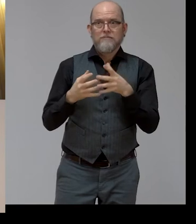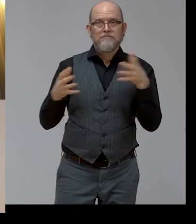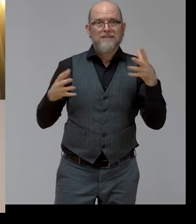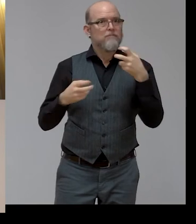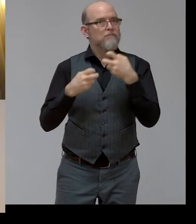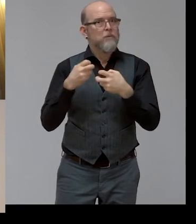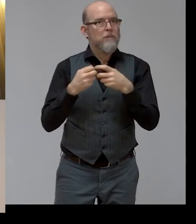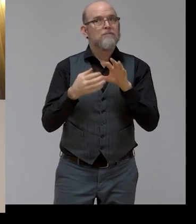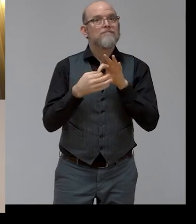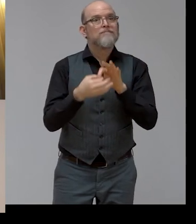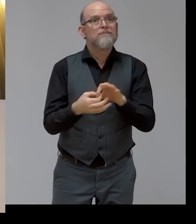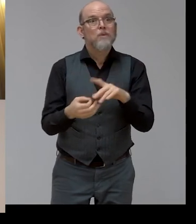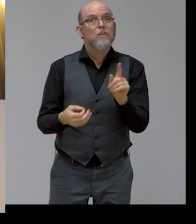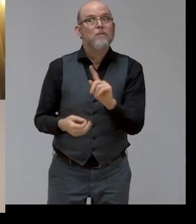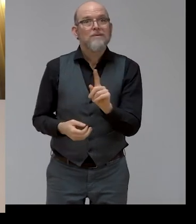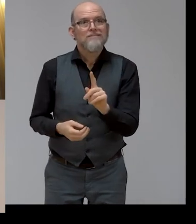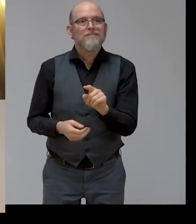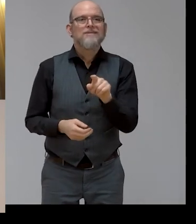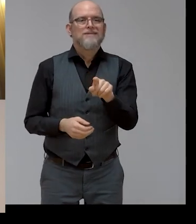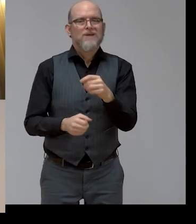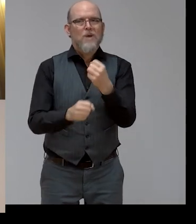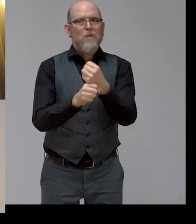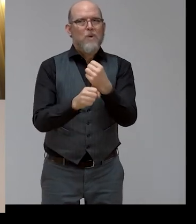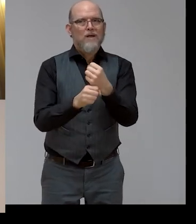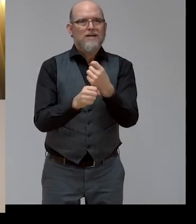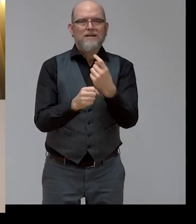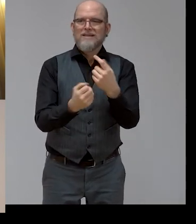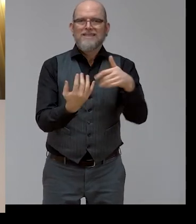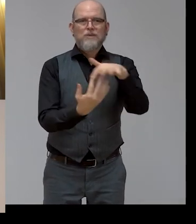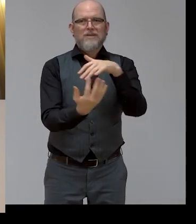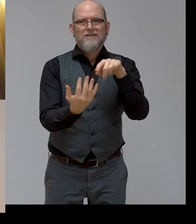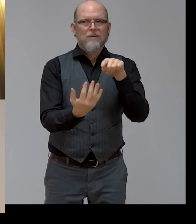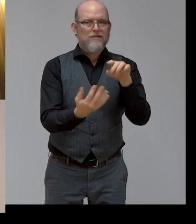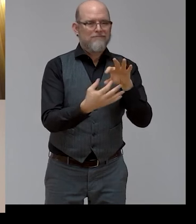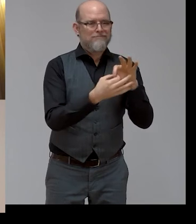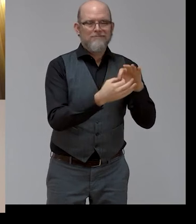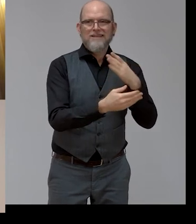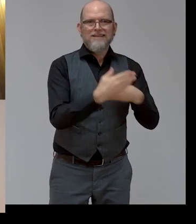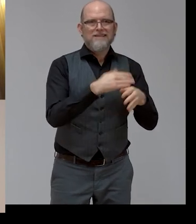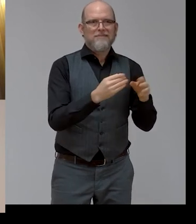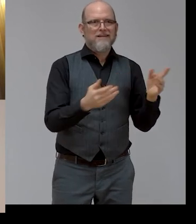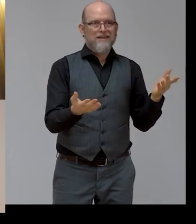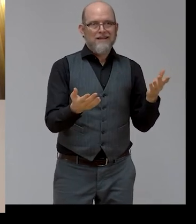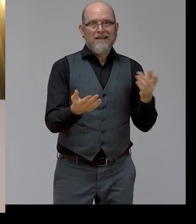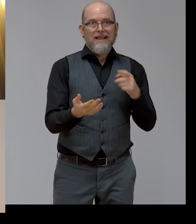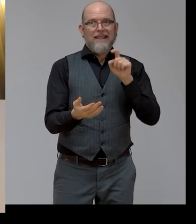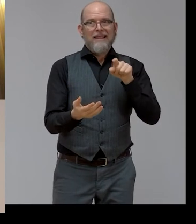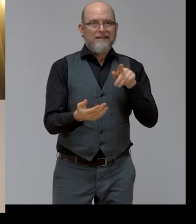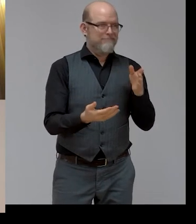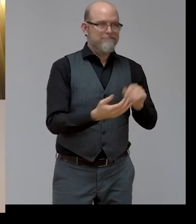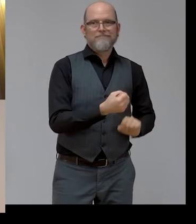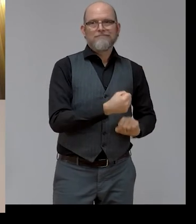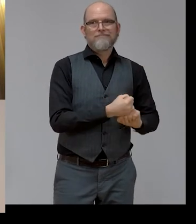opportunities for people with disabilities, with support needs. This COVID-19 crisis is really,